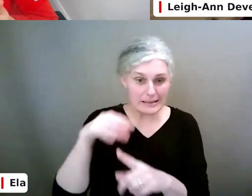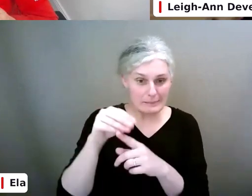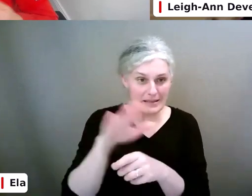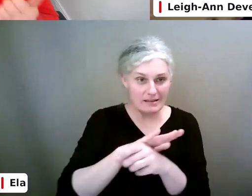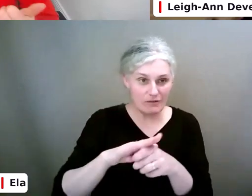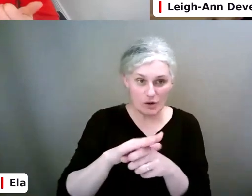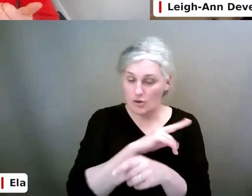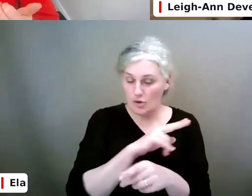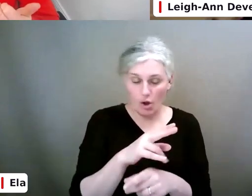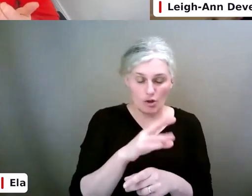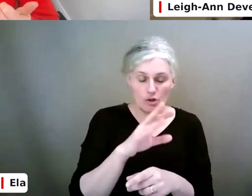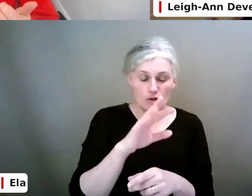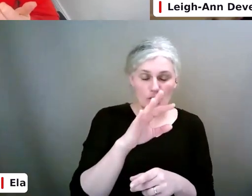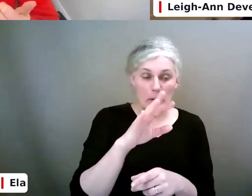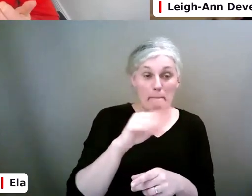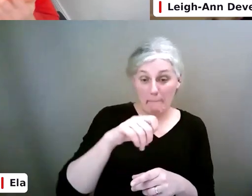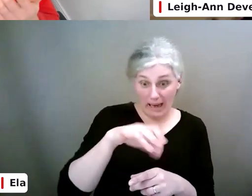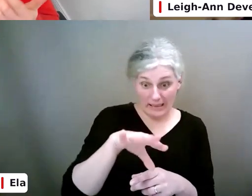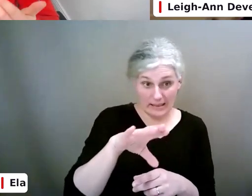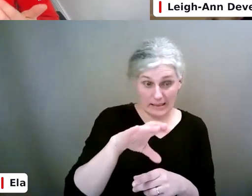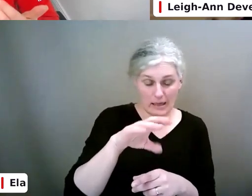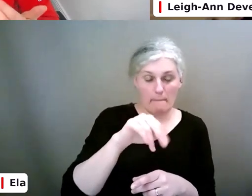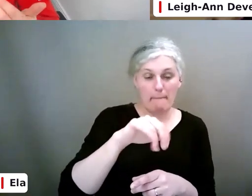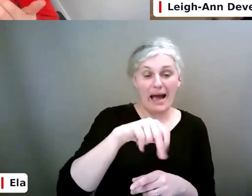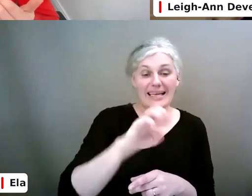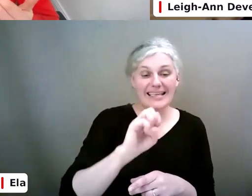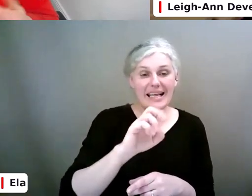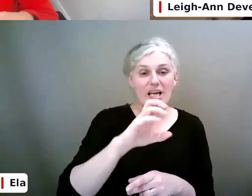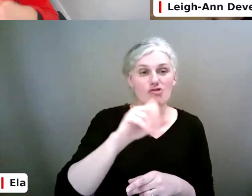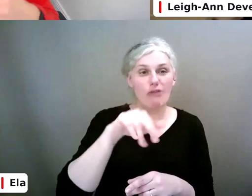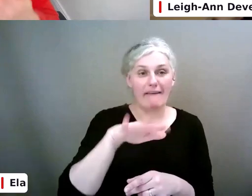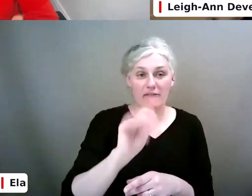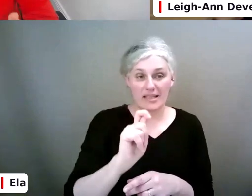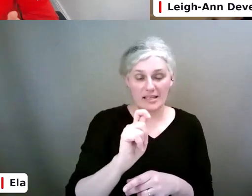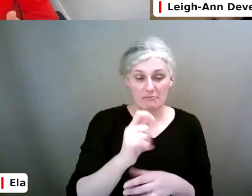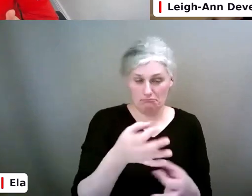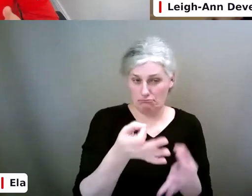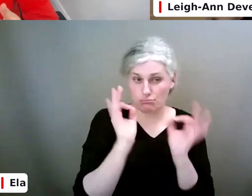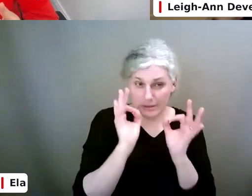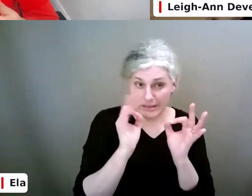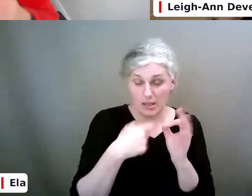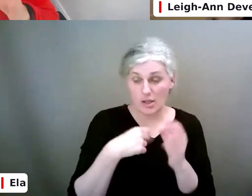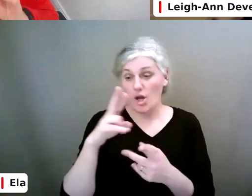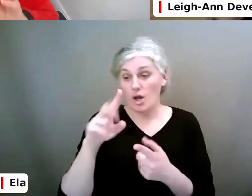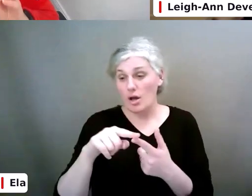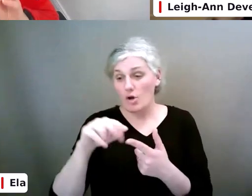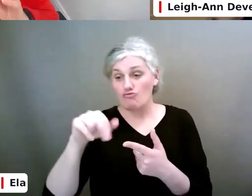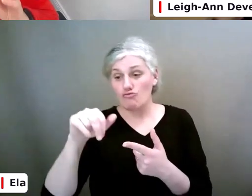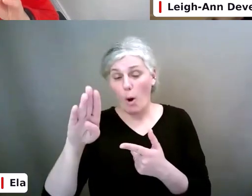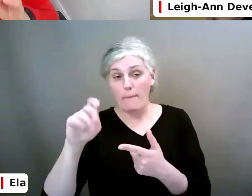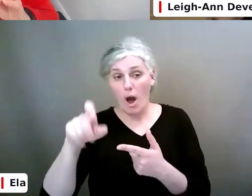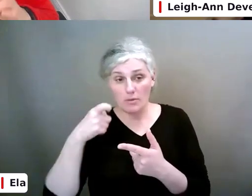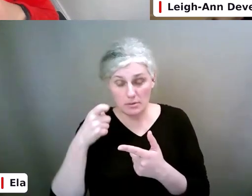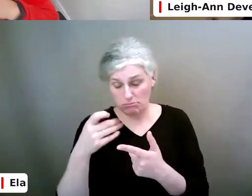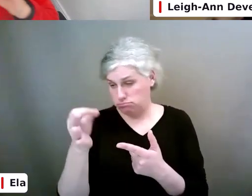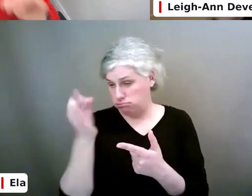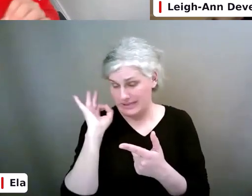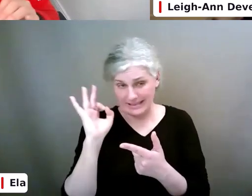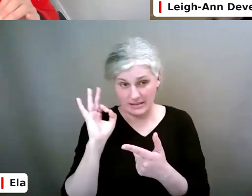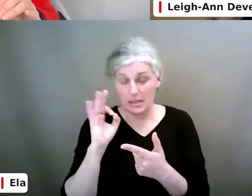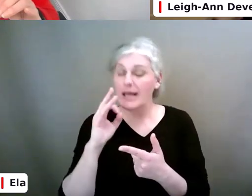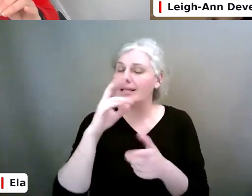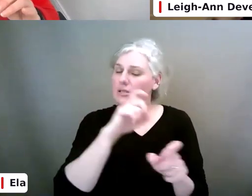Theft Auto. Minecraft is brilliant. That's on a school curriculum in the Nordics. Roblox is great. Settings again, remember.